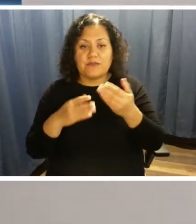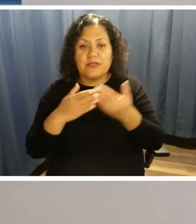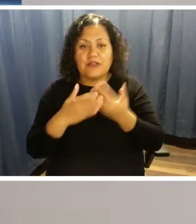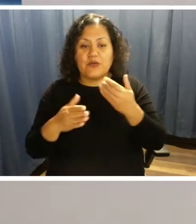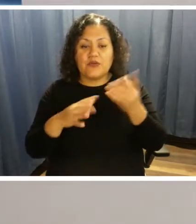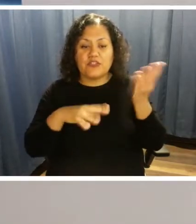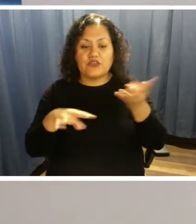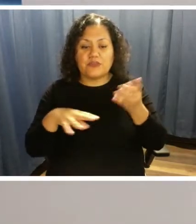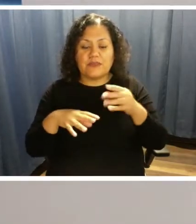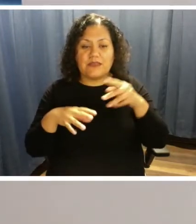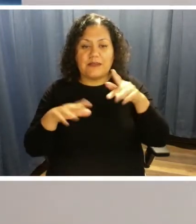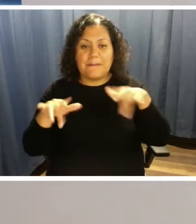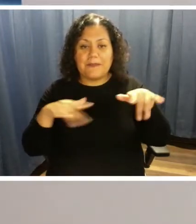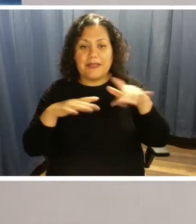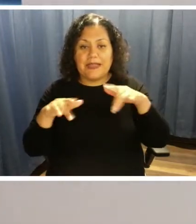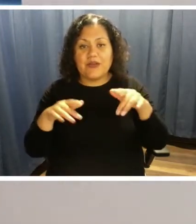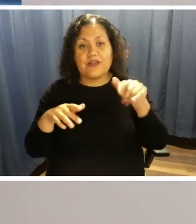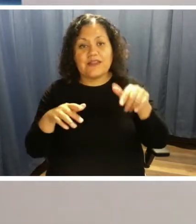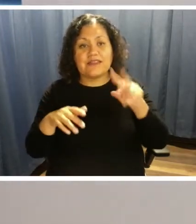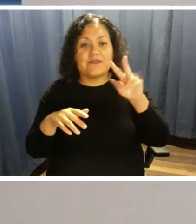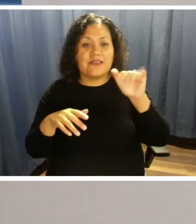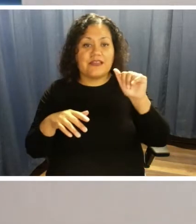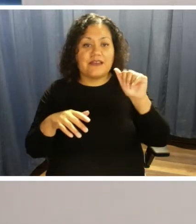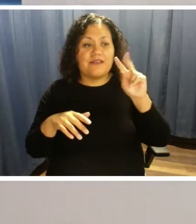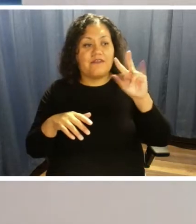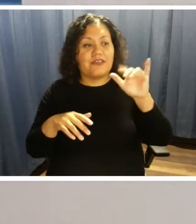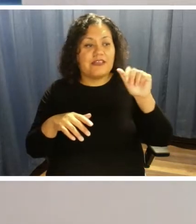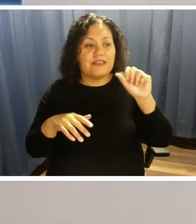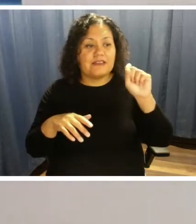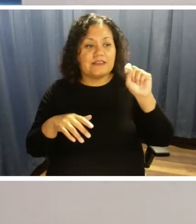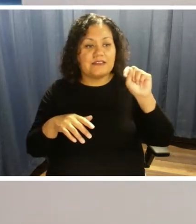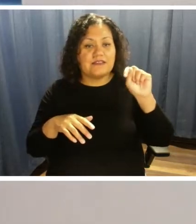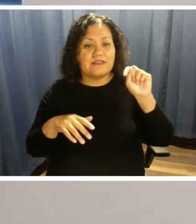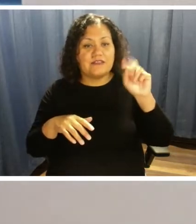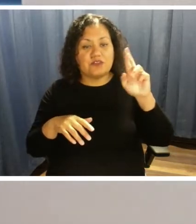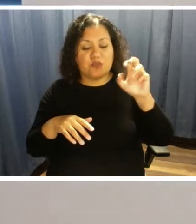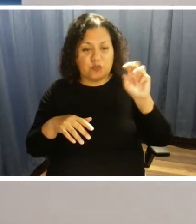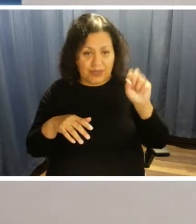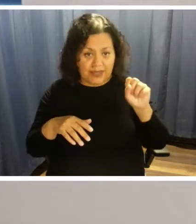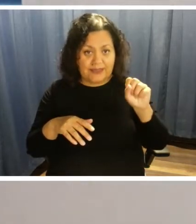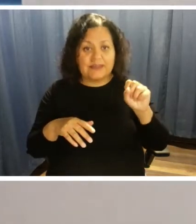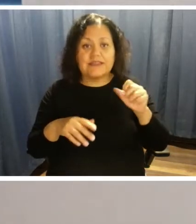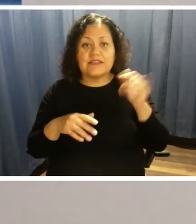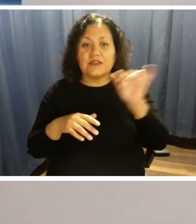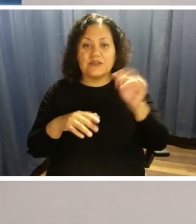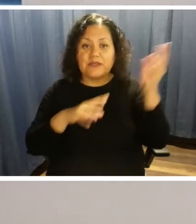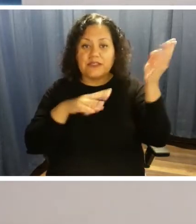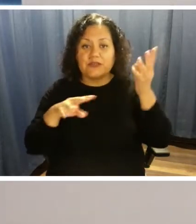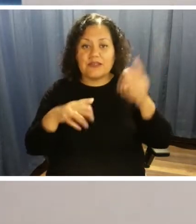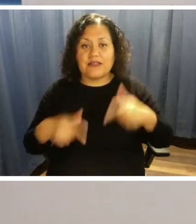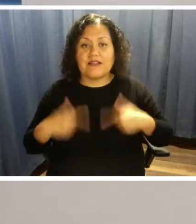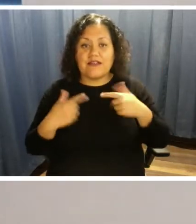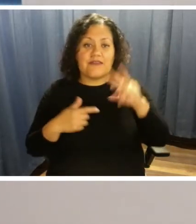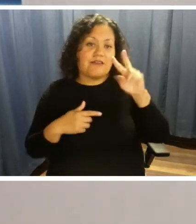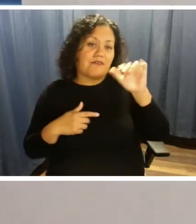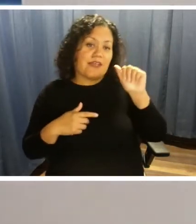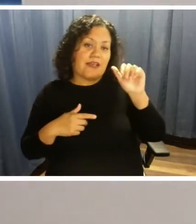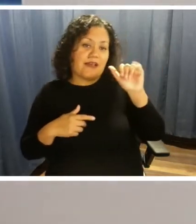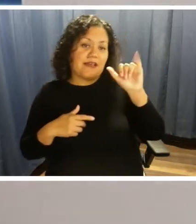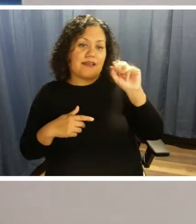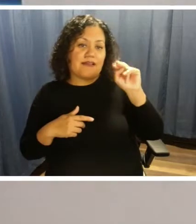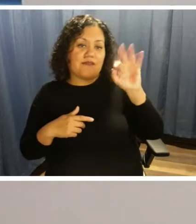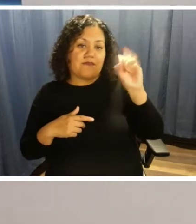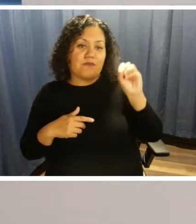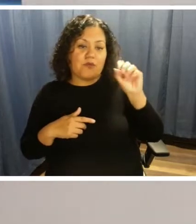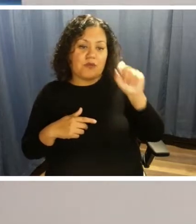workshop is also being streamed live on our website at viainfo.net slash workshop